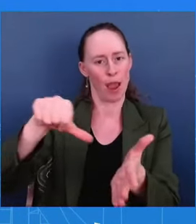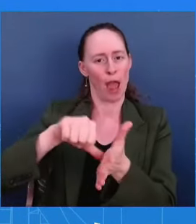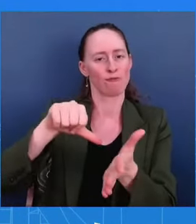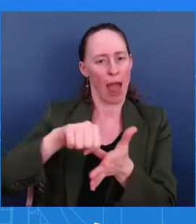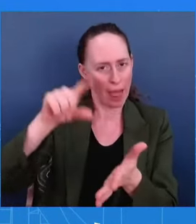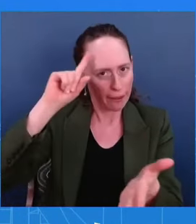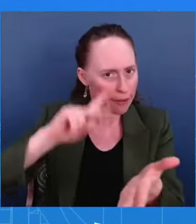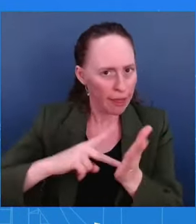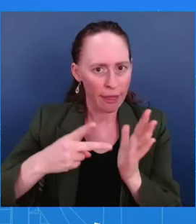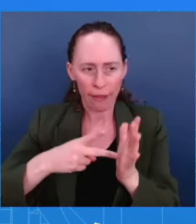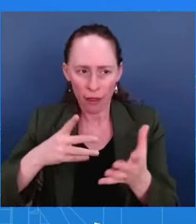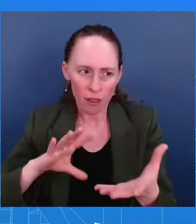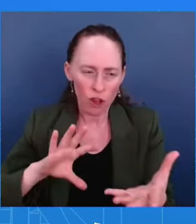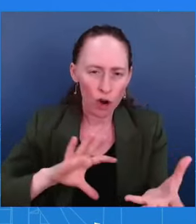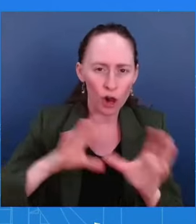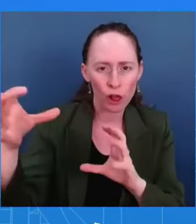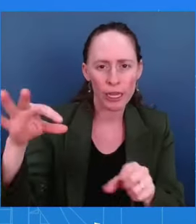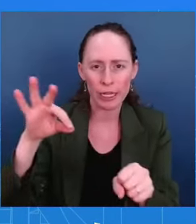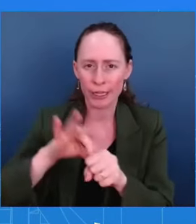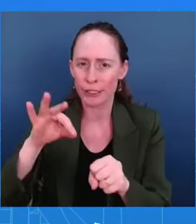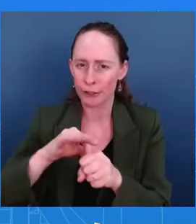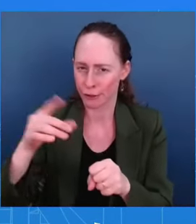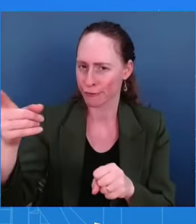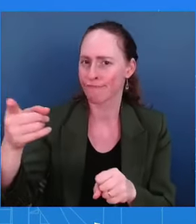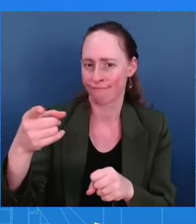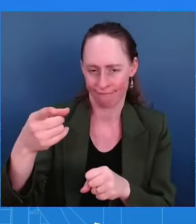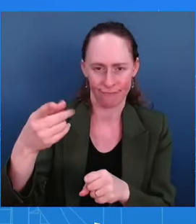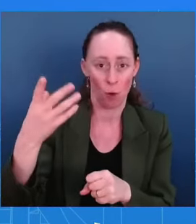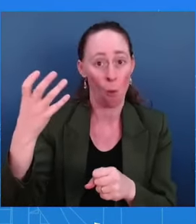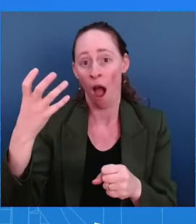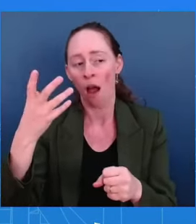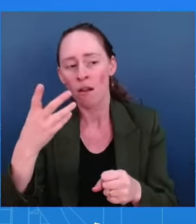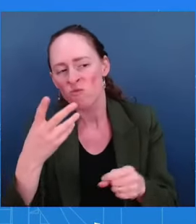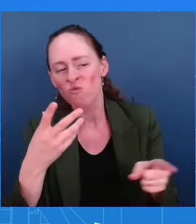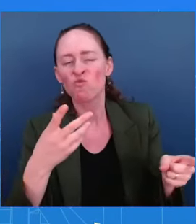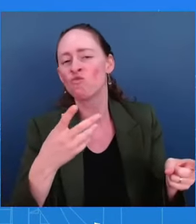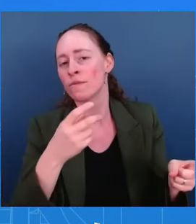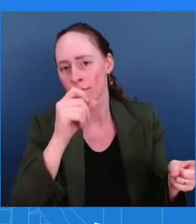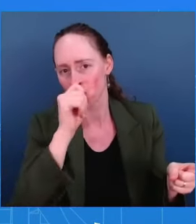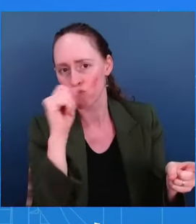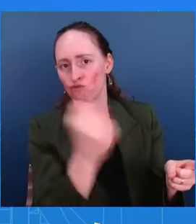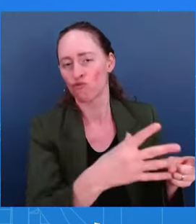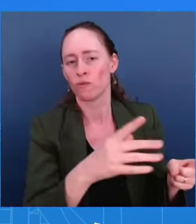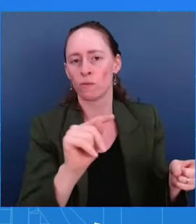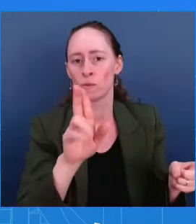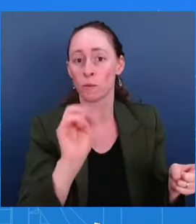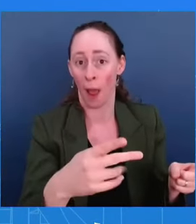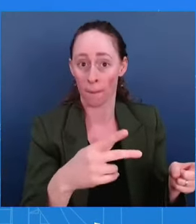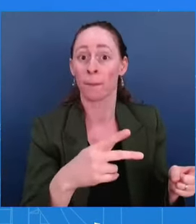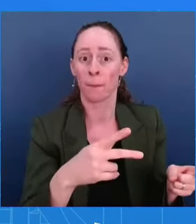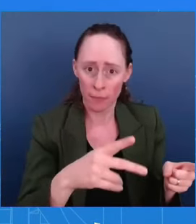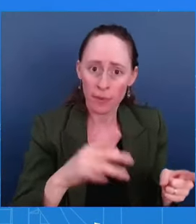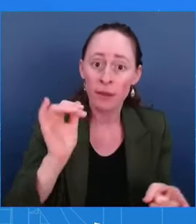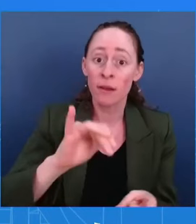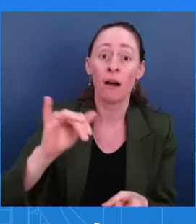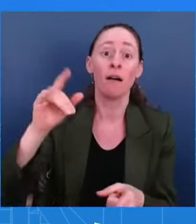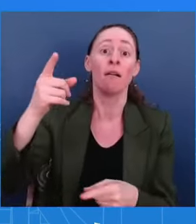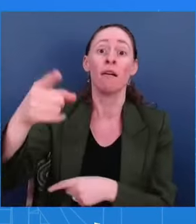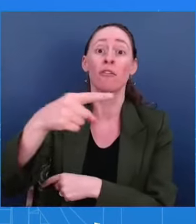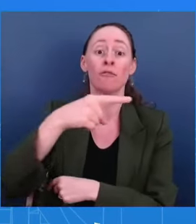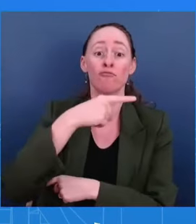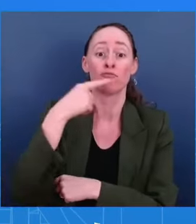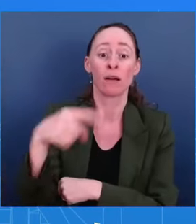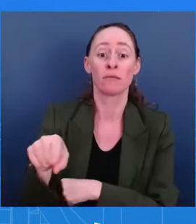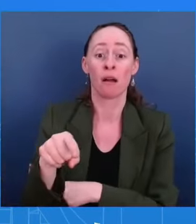former president. You don't seem willing to acknowledge that Russia's intent is to denigrate the vice president. Why is that?